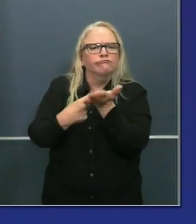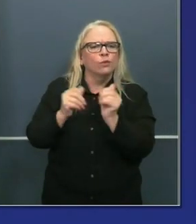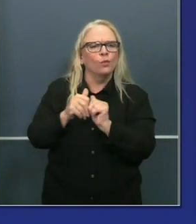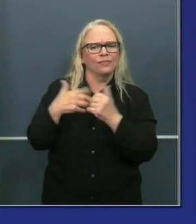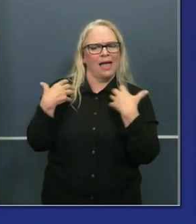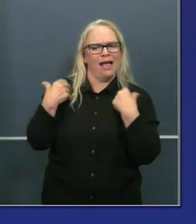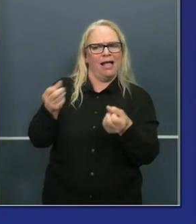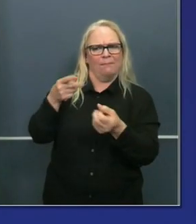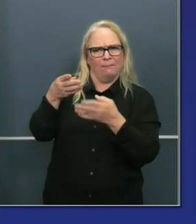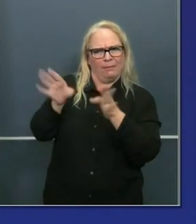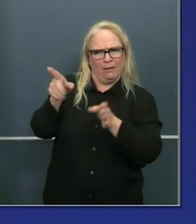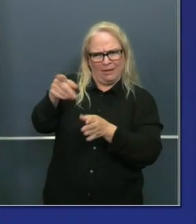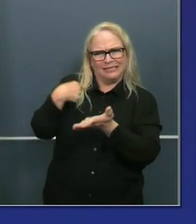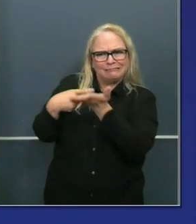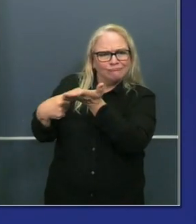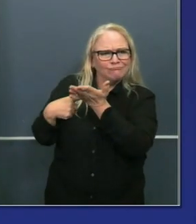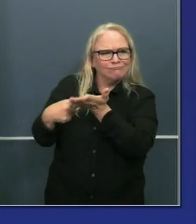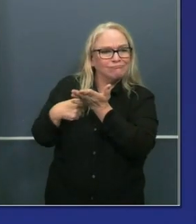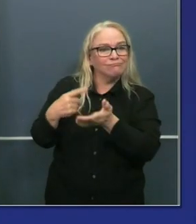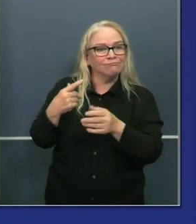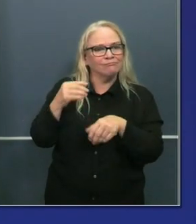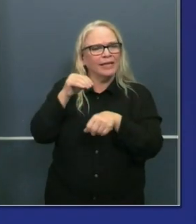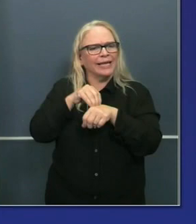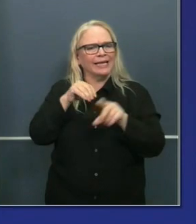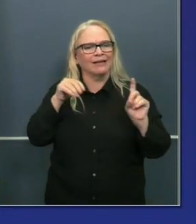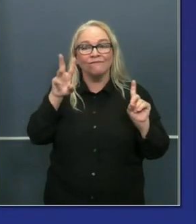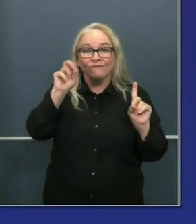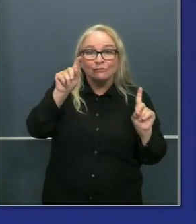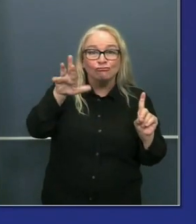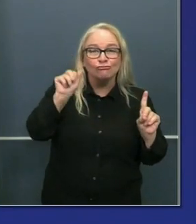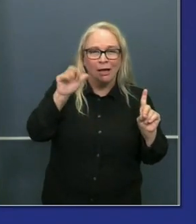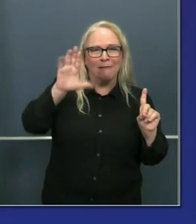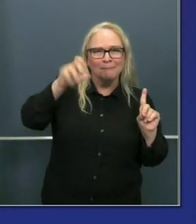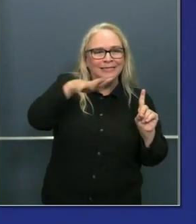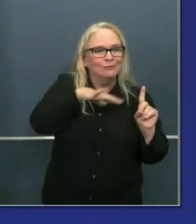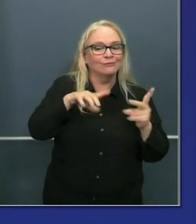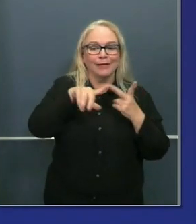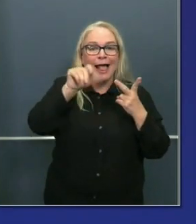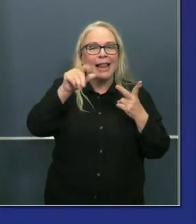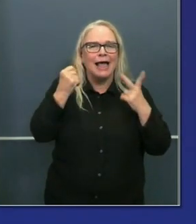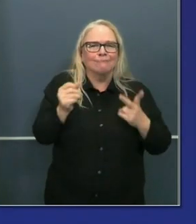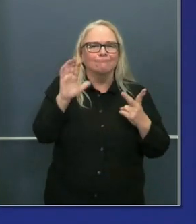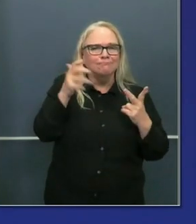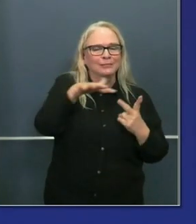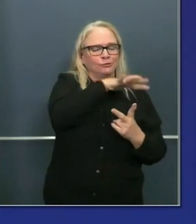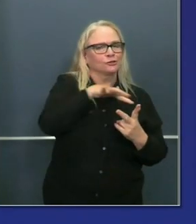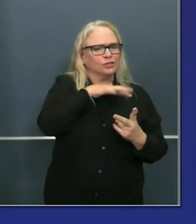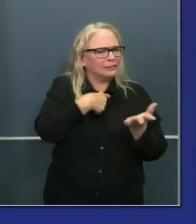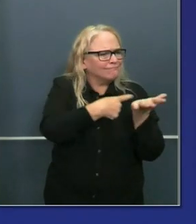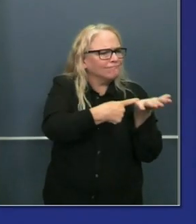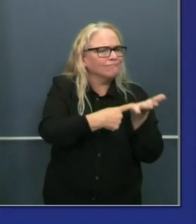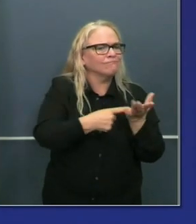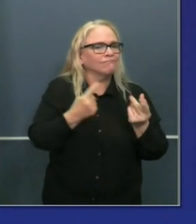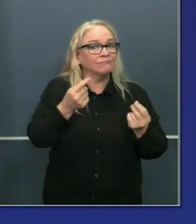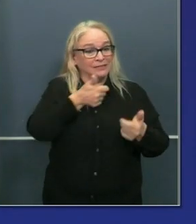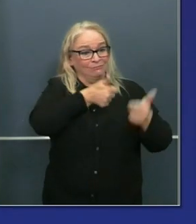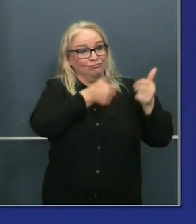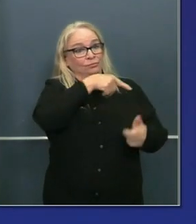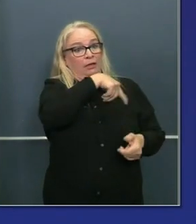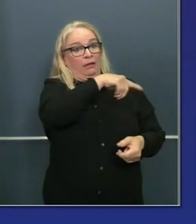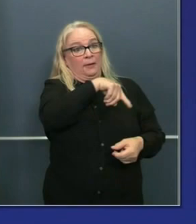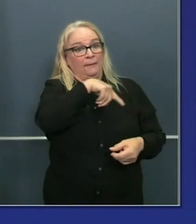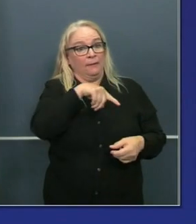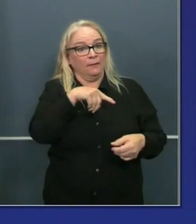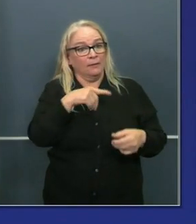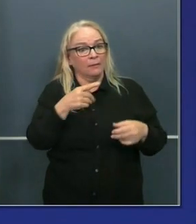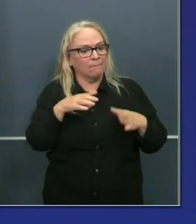County and L.A. County and elsewhere. Ventura and L.A. are just two examples where their local elected officials, their local health officers